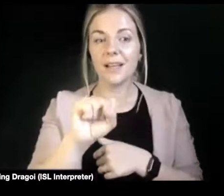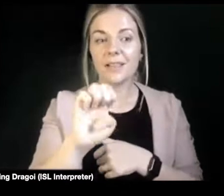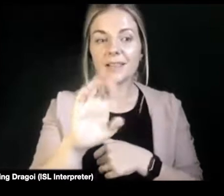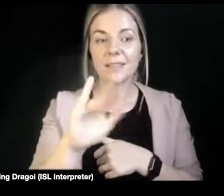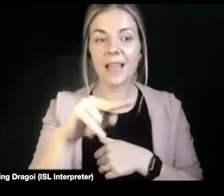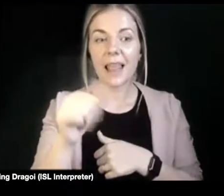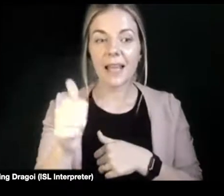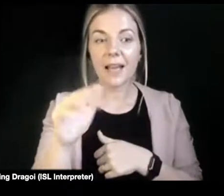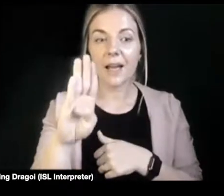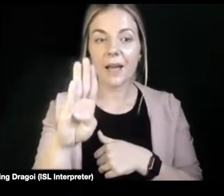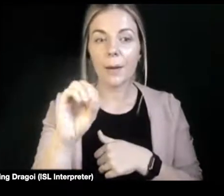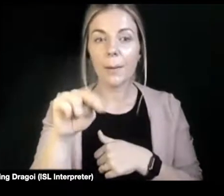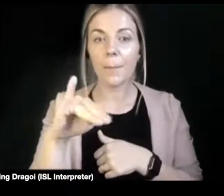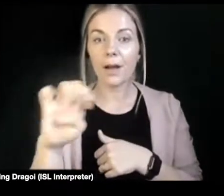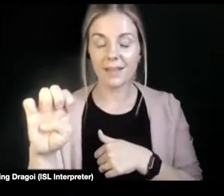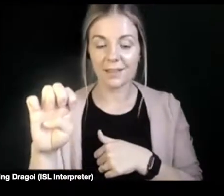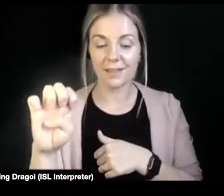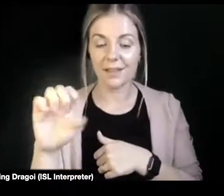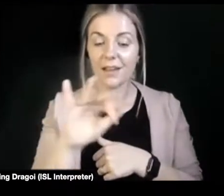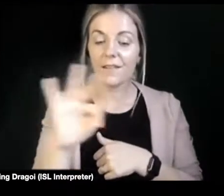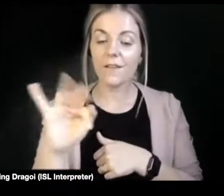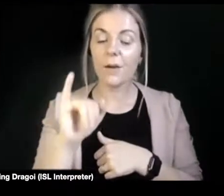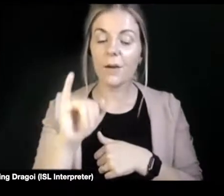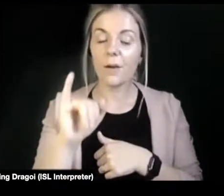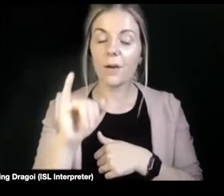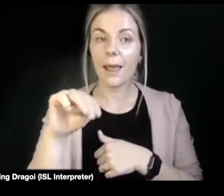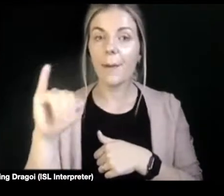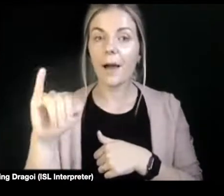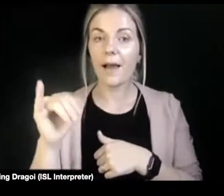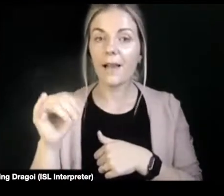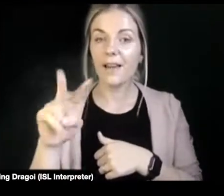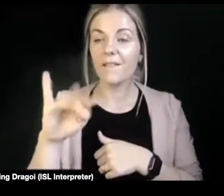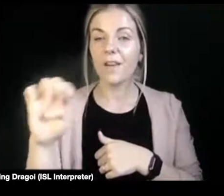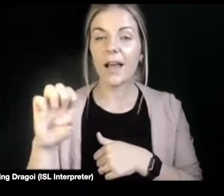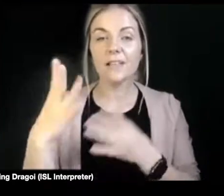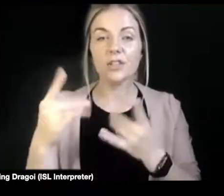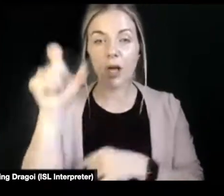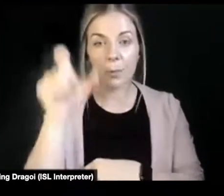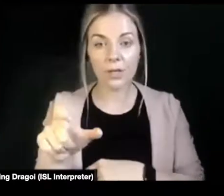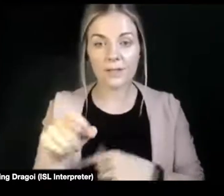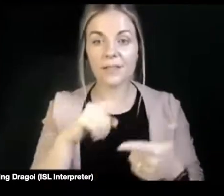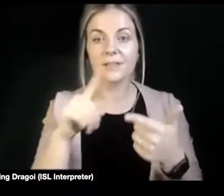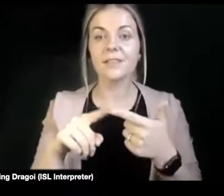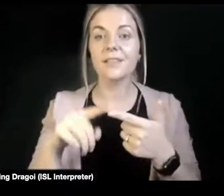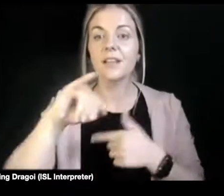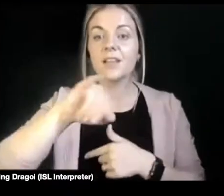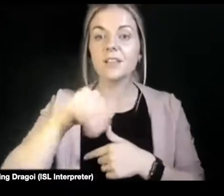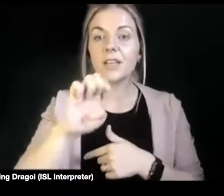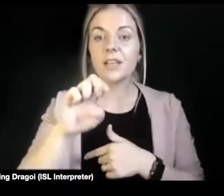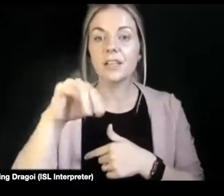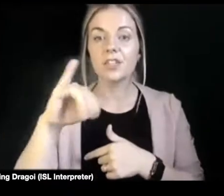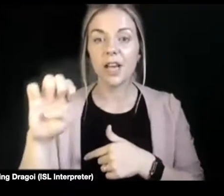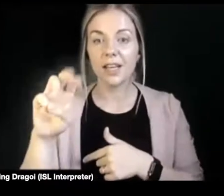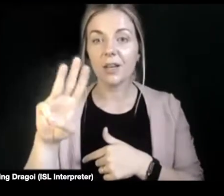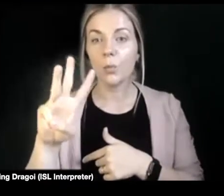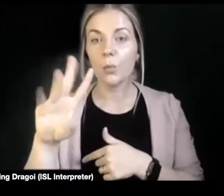Independent Living Movement first chairperson. We are Jenny Willans from Enhance the UK,